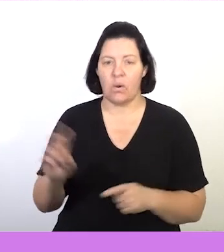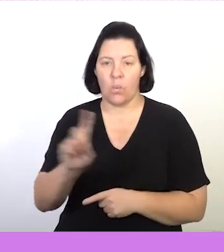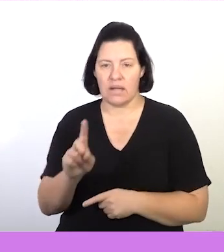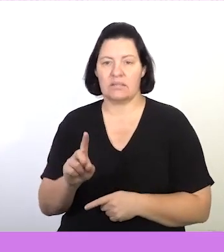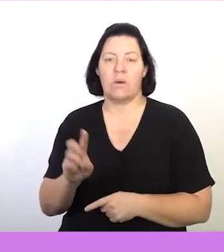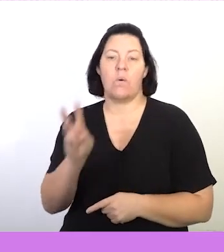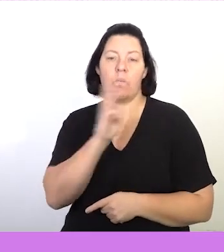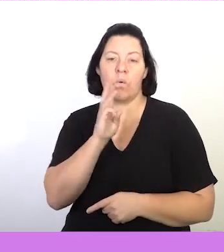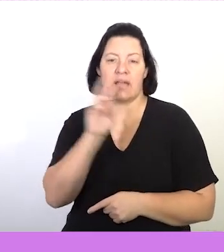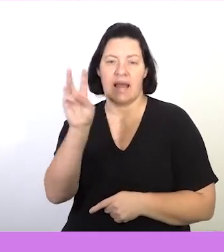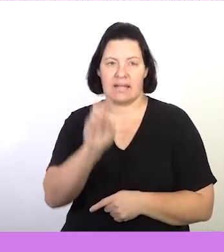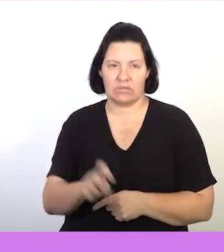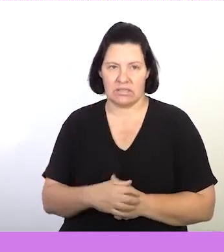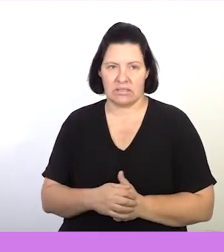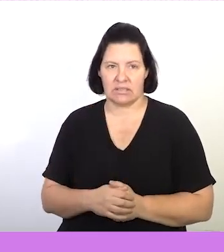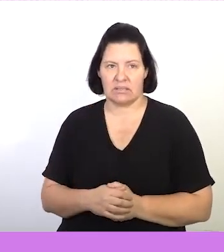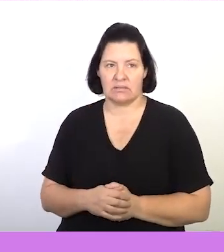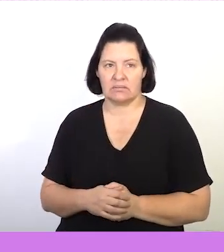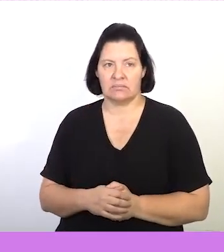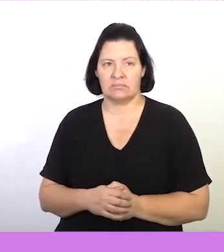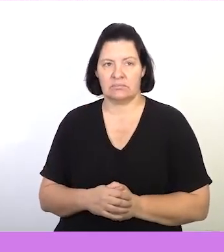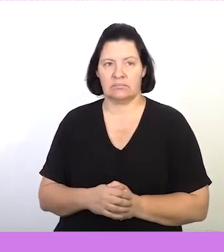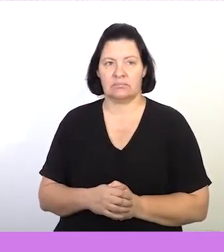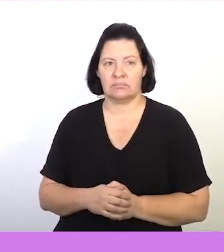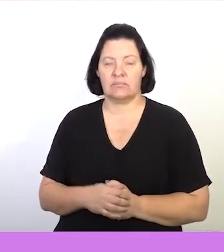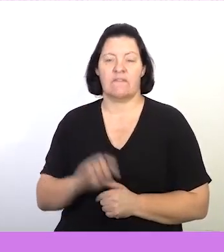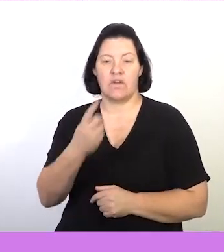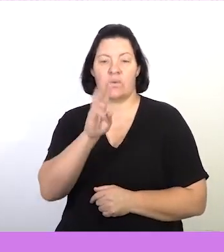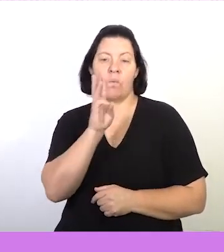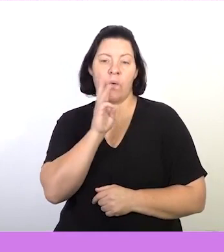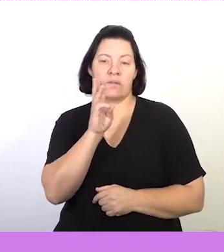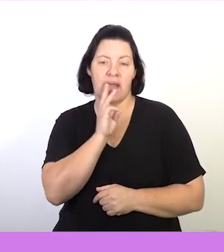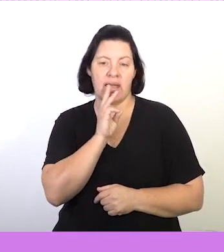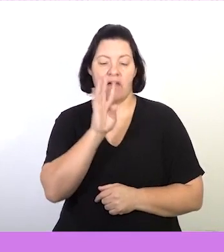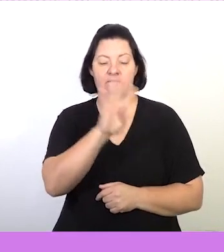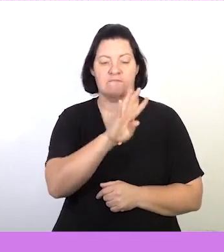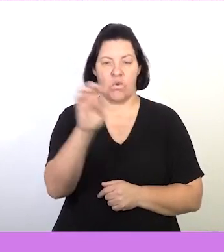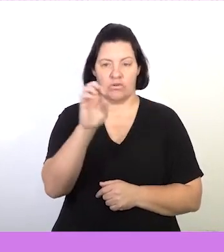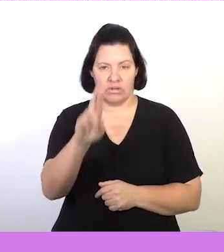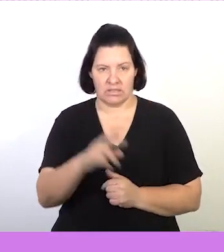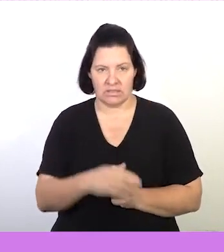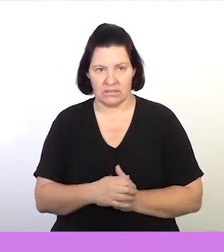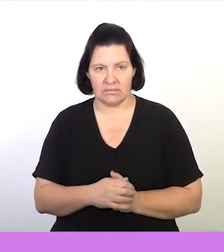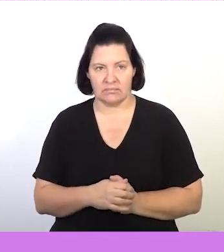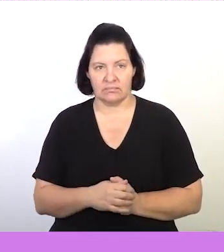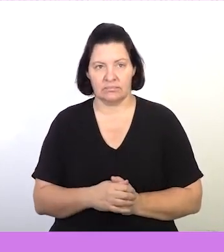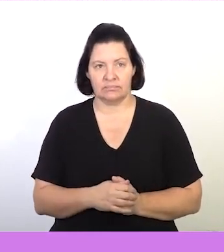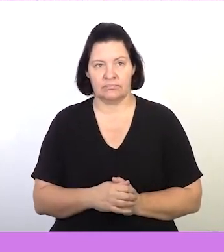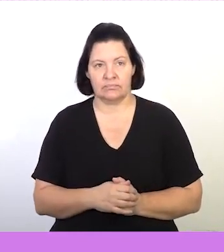are water and electricity. So we split the two. First it's water. That will be 400 rand.